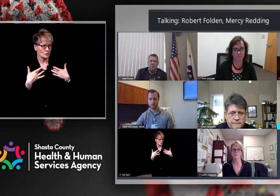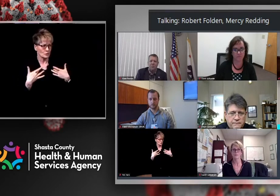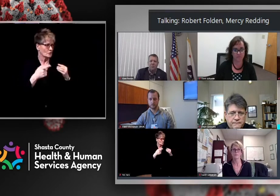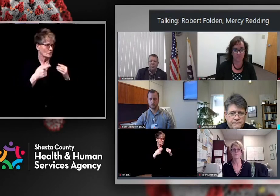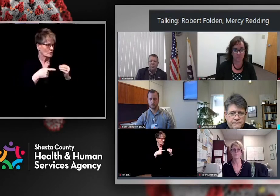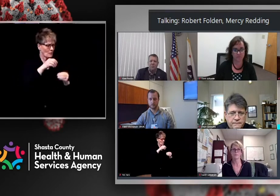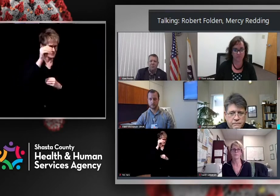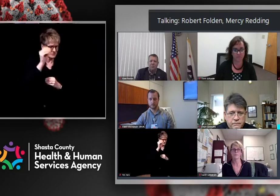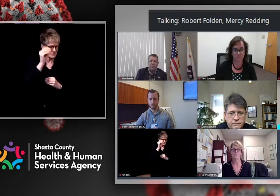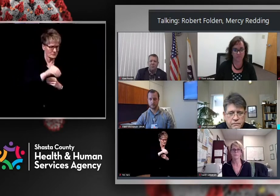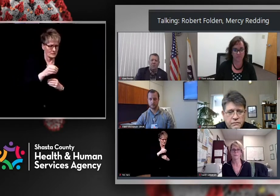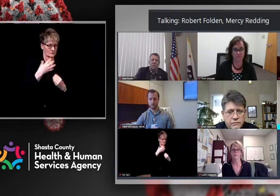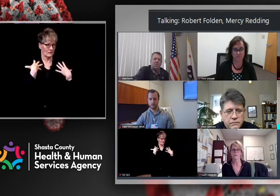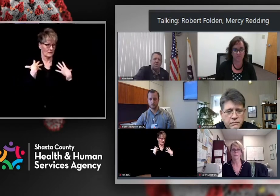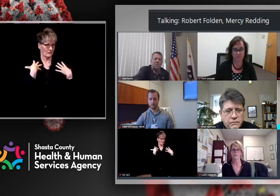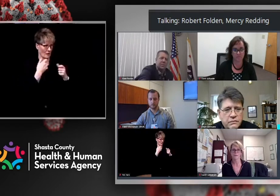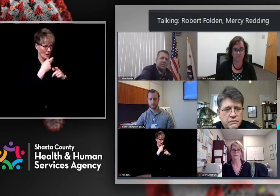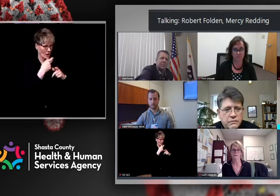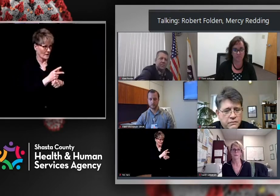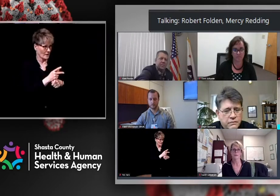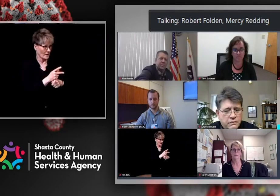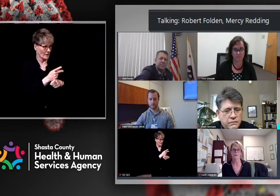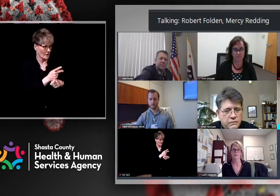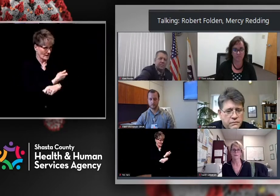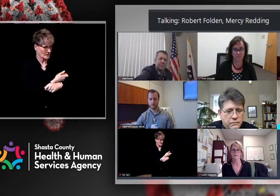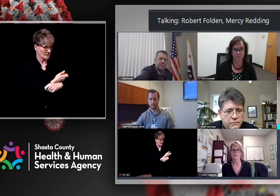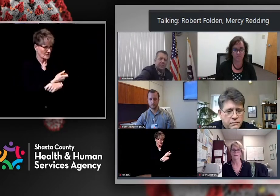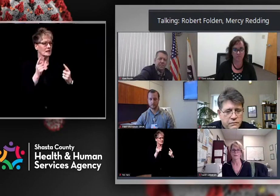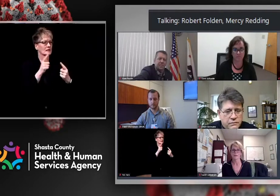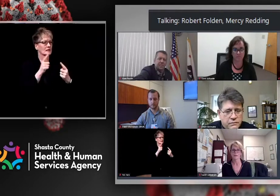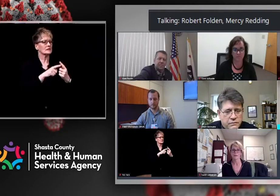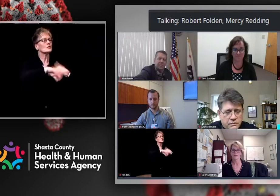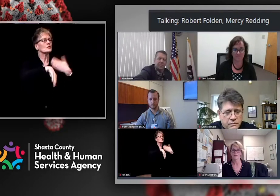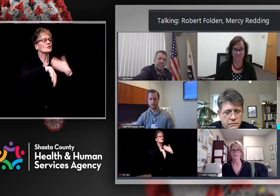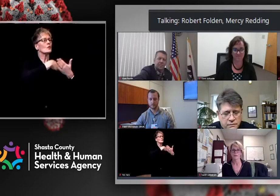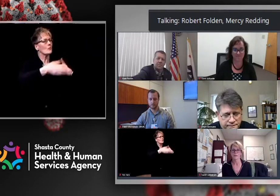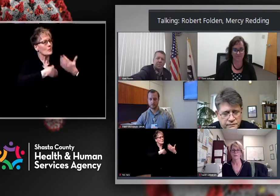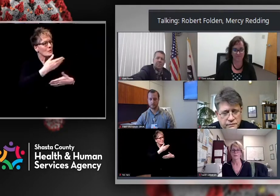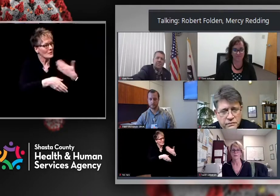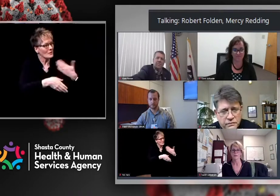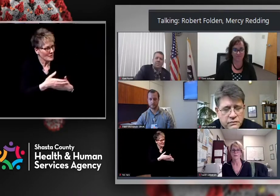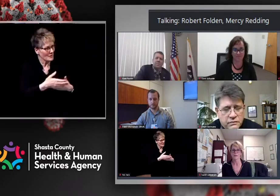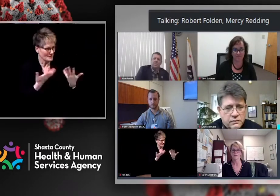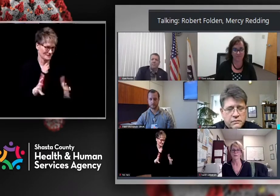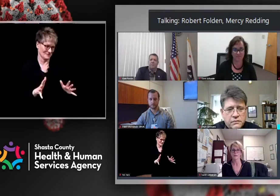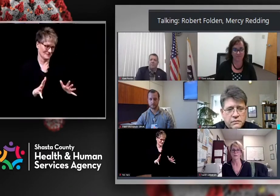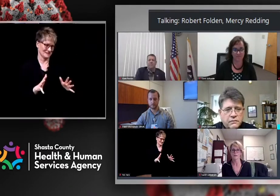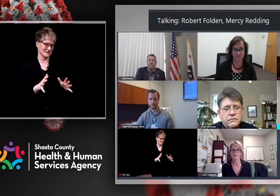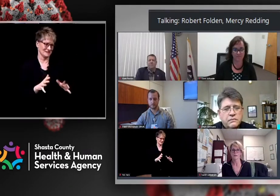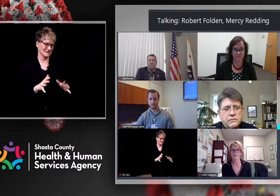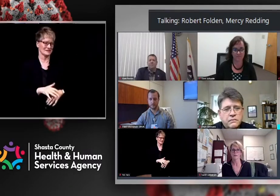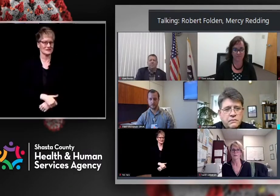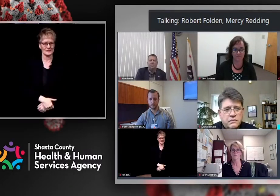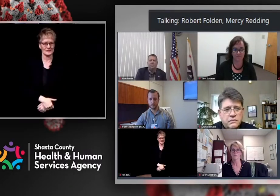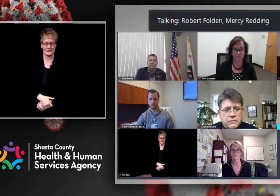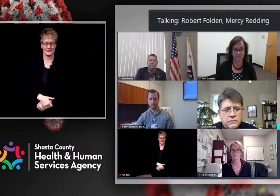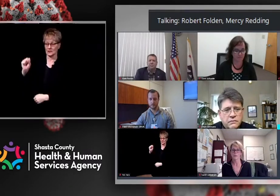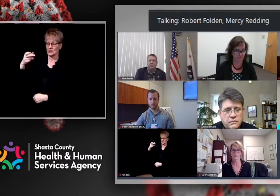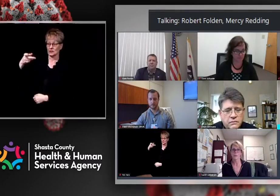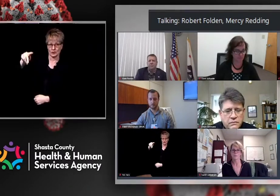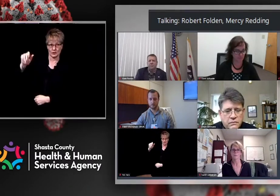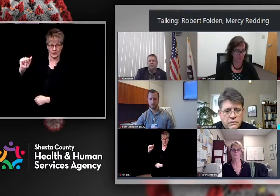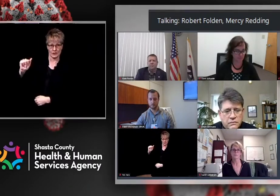And I think we're working with Shasta Community Health. We want to partner with Shasta Community Health, actually, on larger